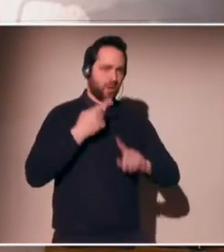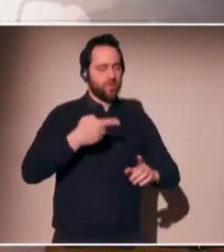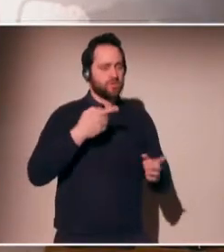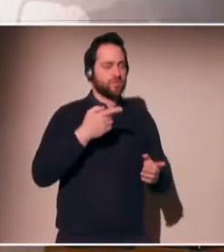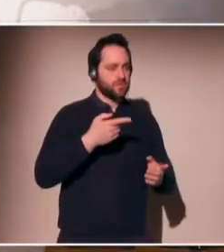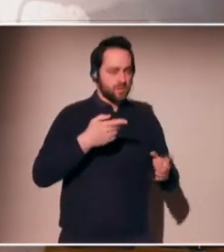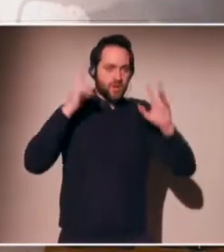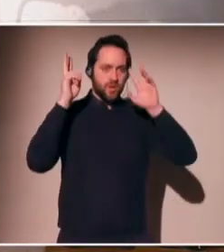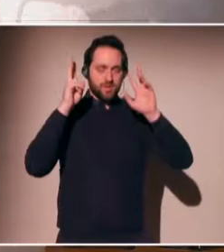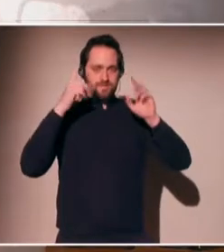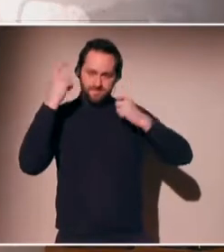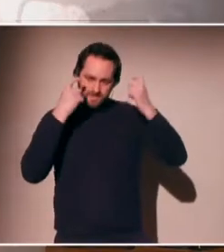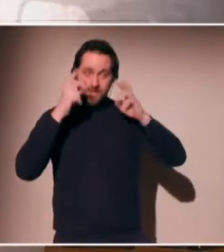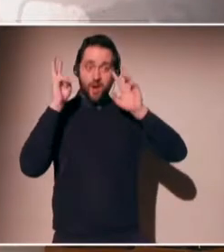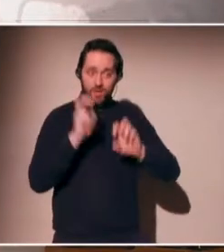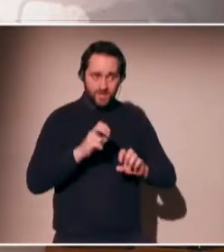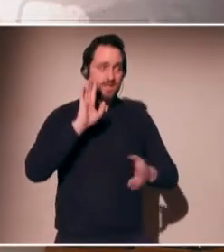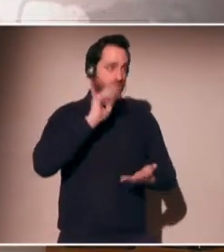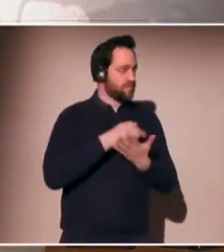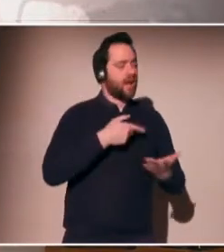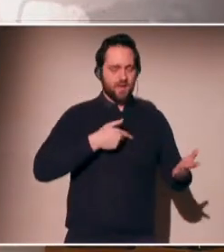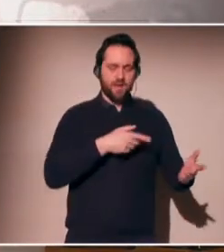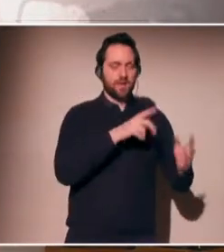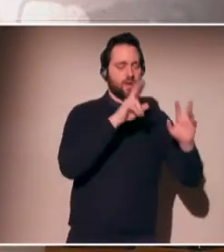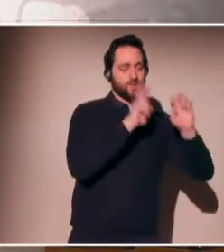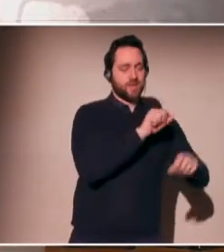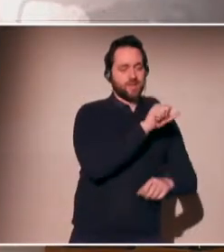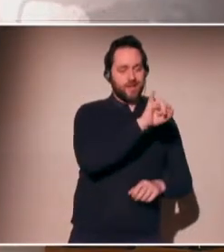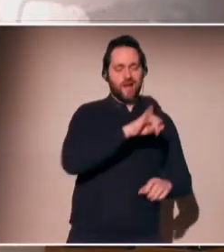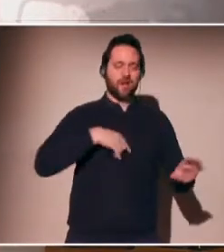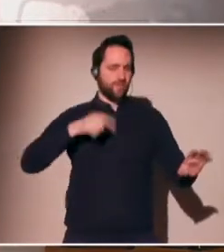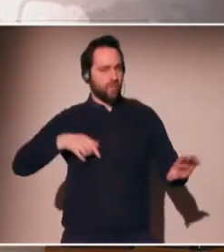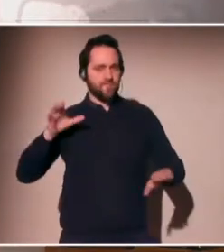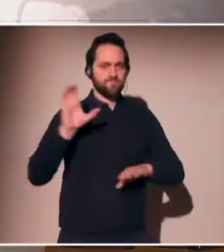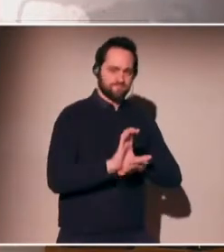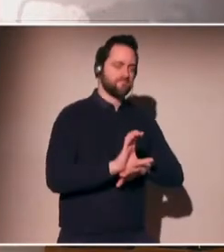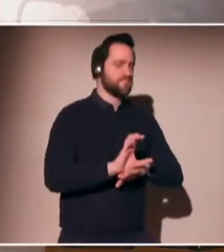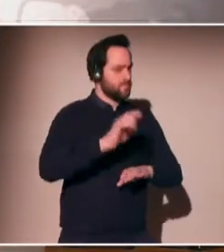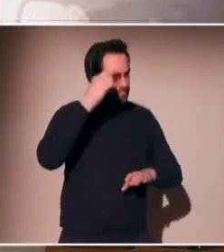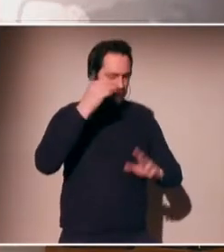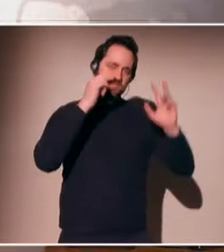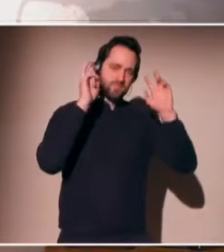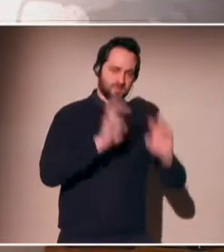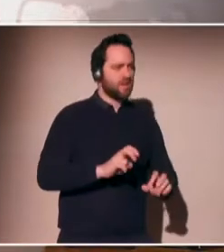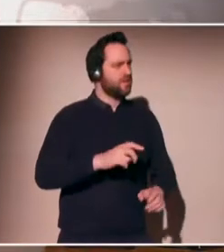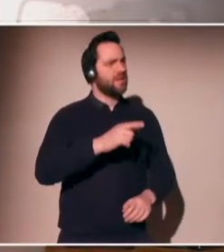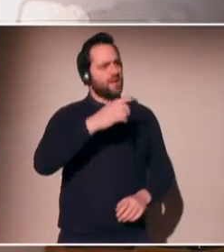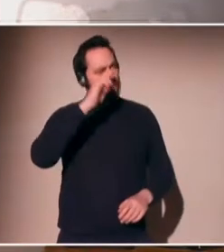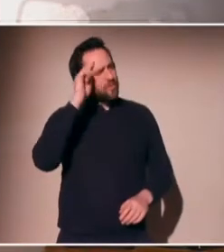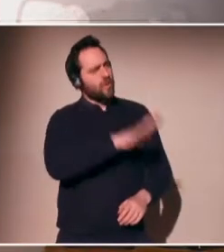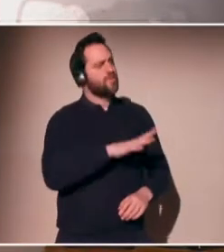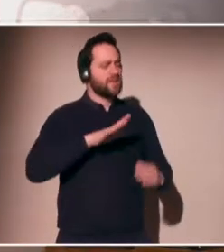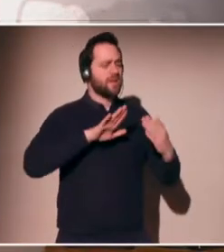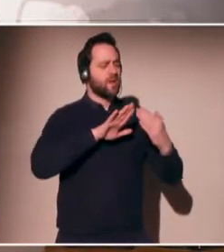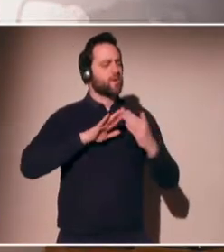the research community as us should play in these issues of fairness, accountability and